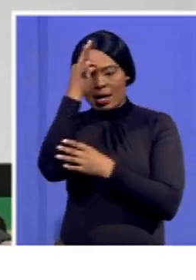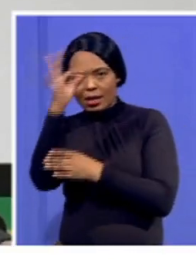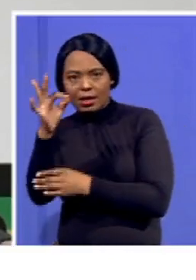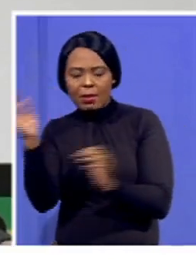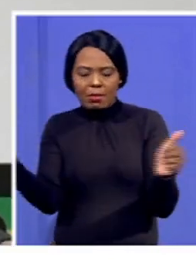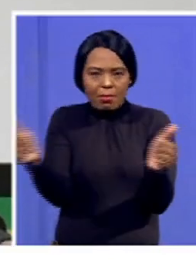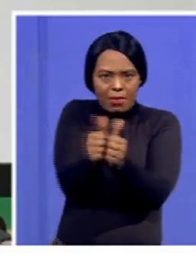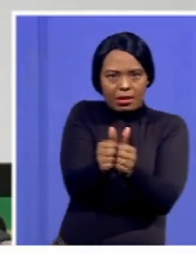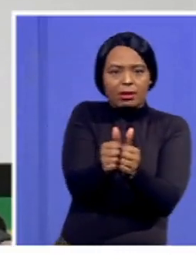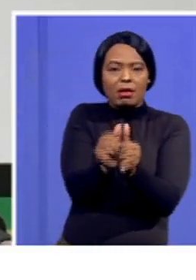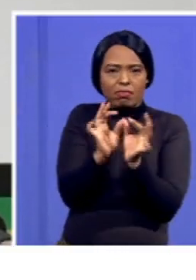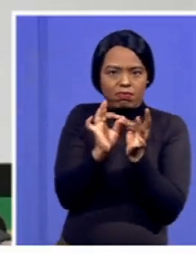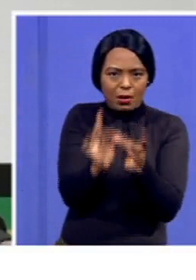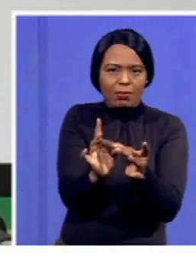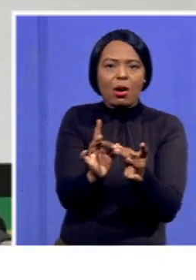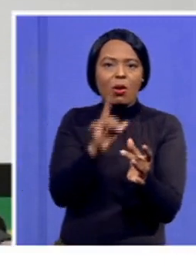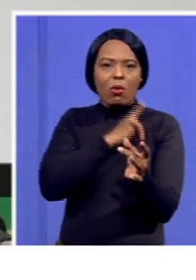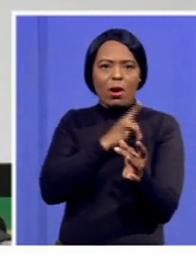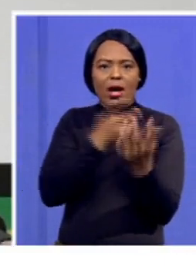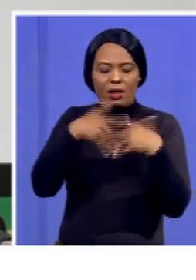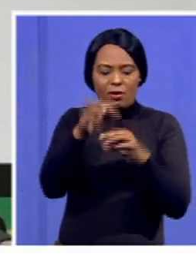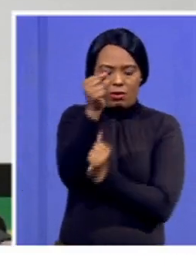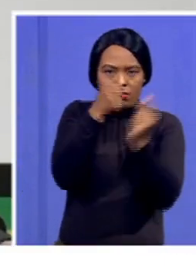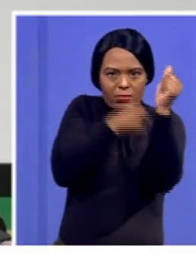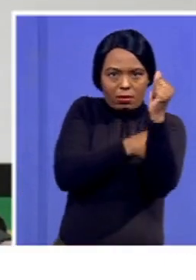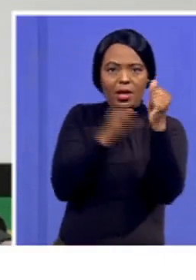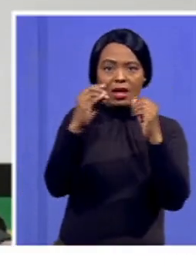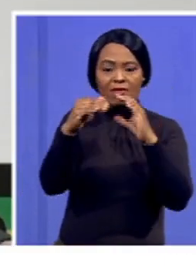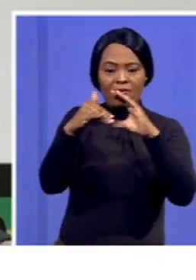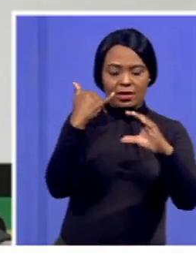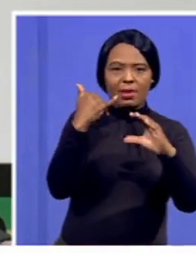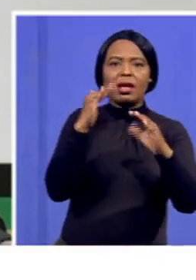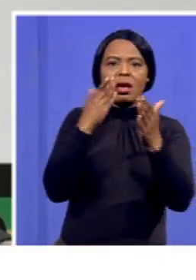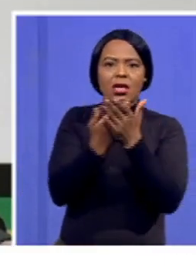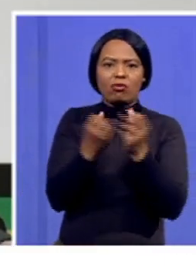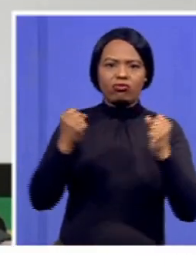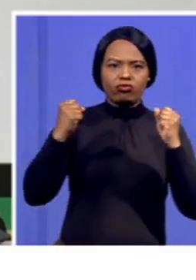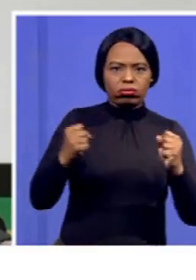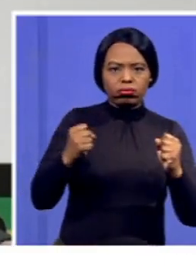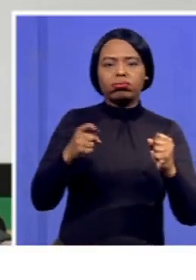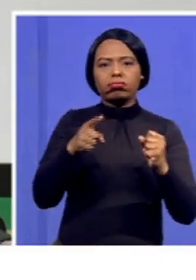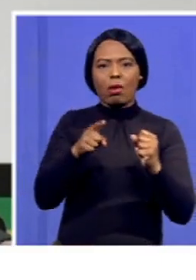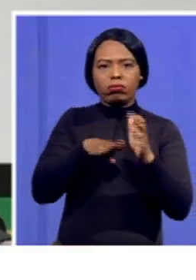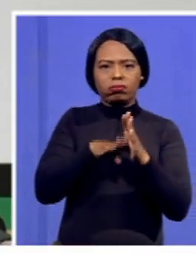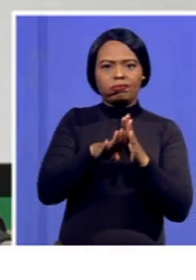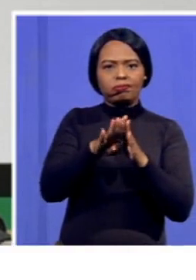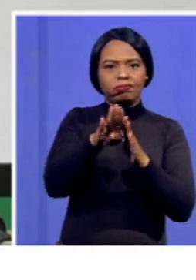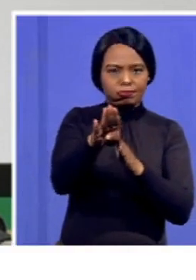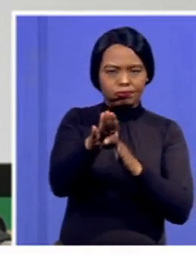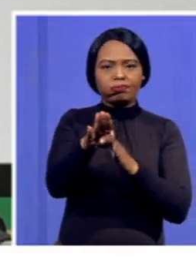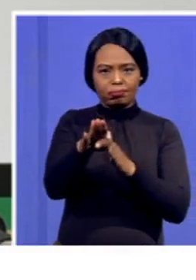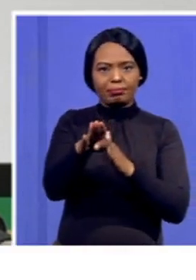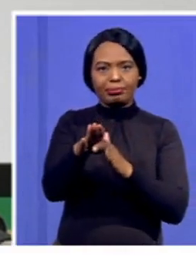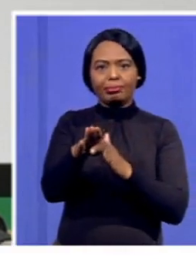sector so that we can see the infrastructure investment strongly and we can start seeing all the construction across the country,